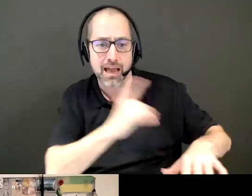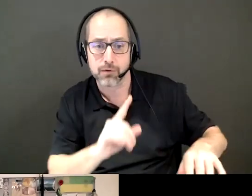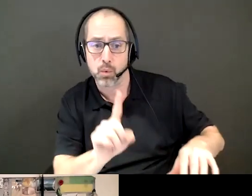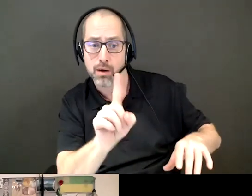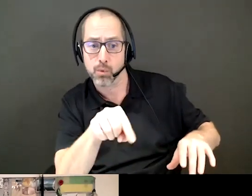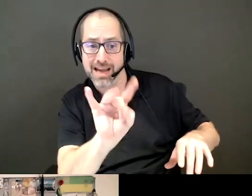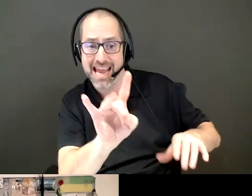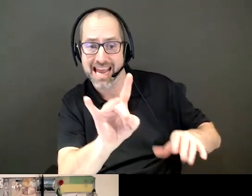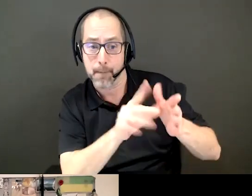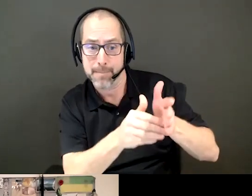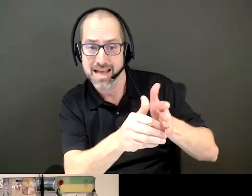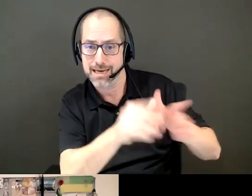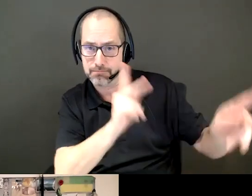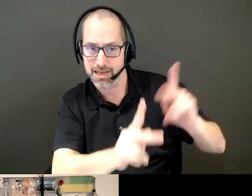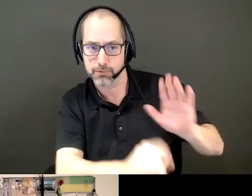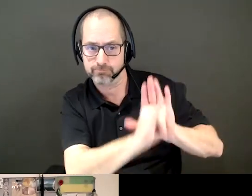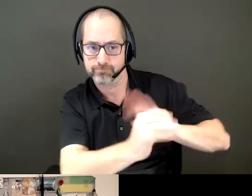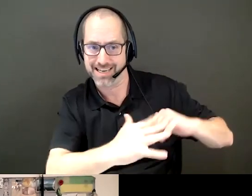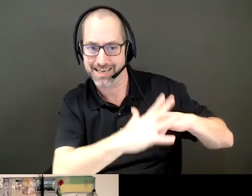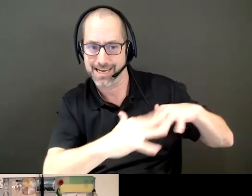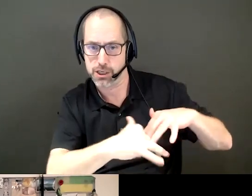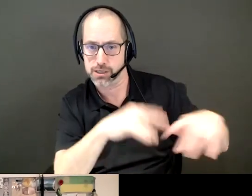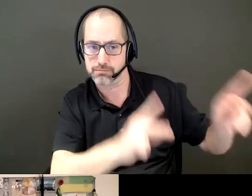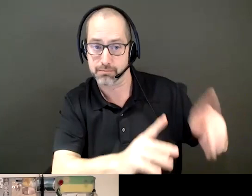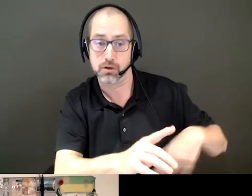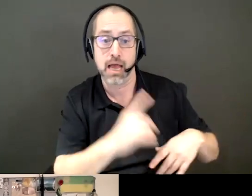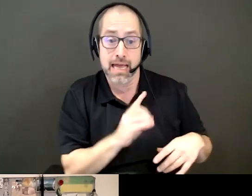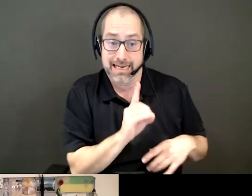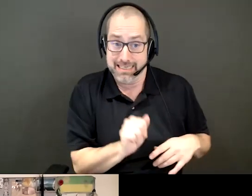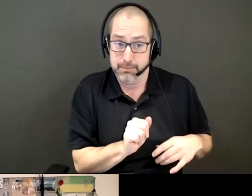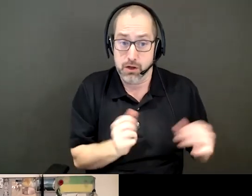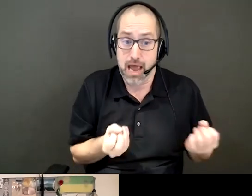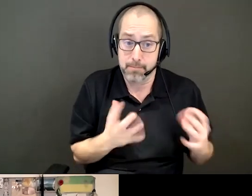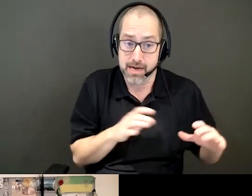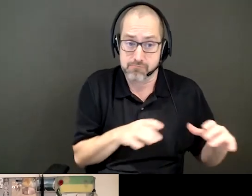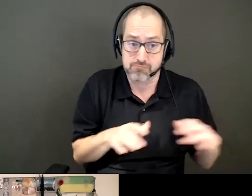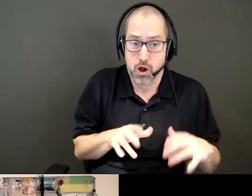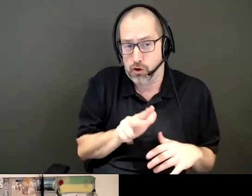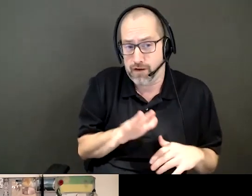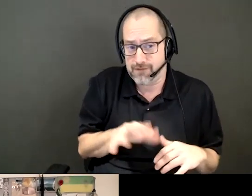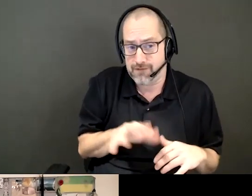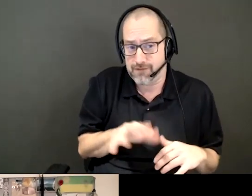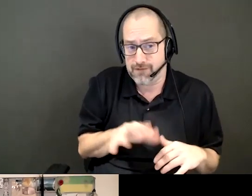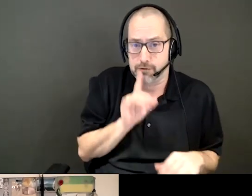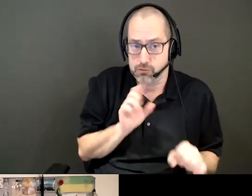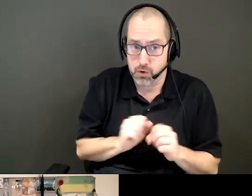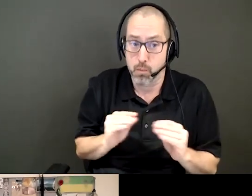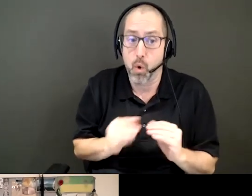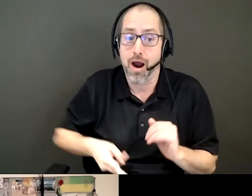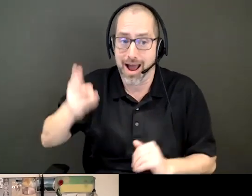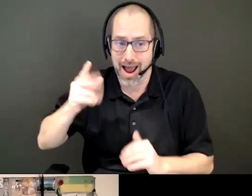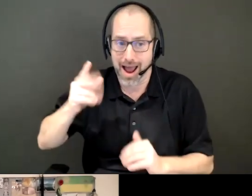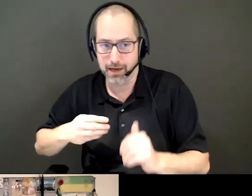who identify as being Indigenous. And the disability rate for Indigenous people is probably around 35%, so significantly higher